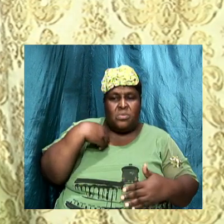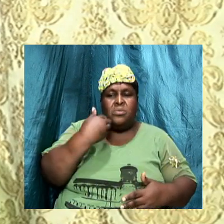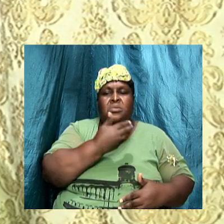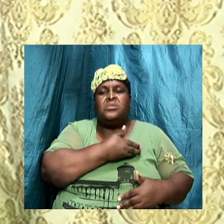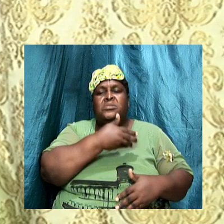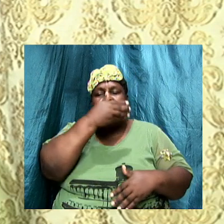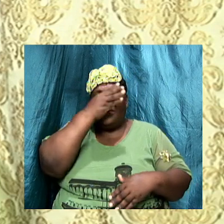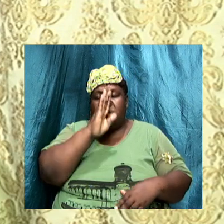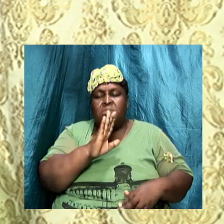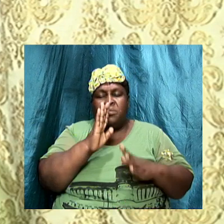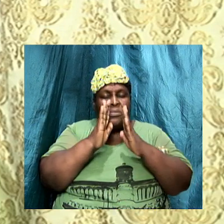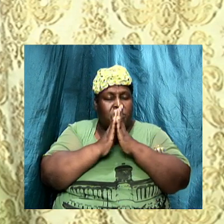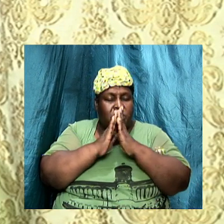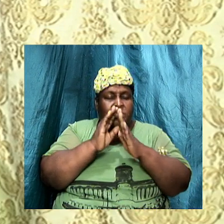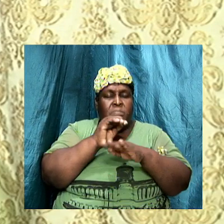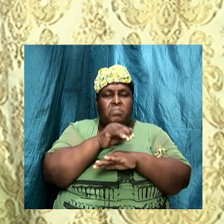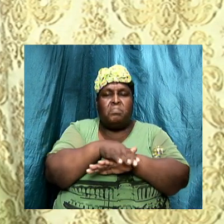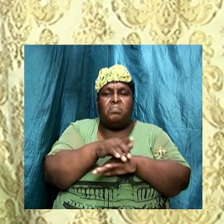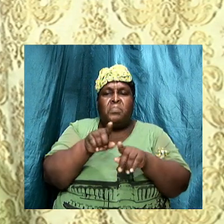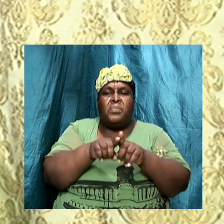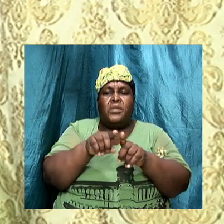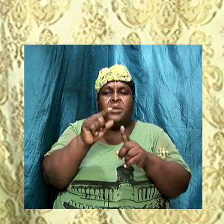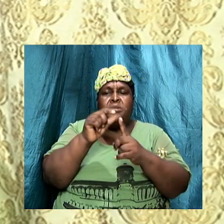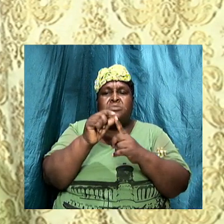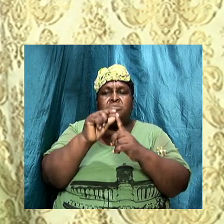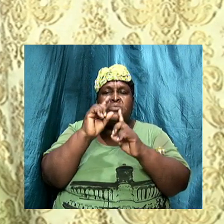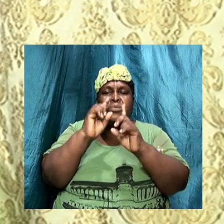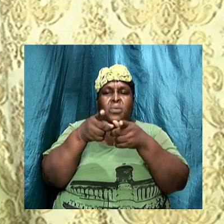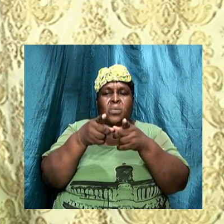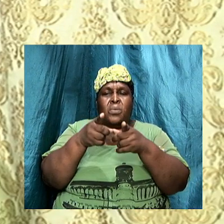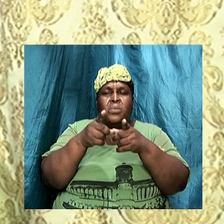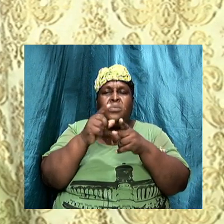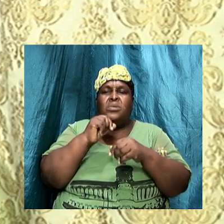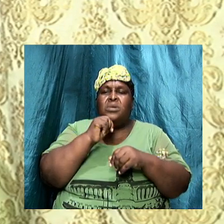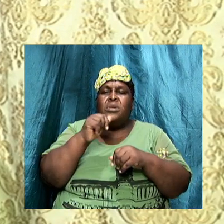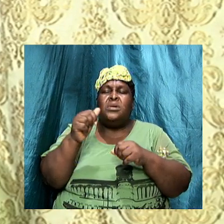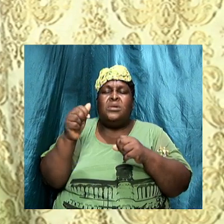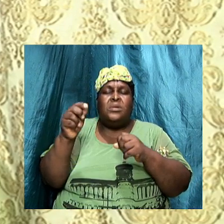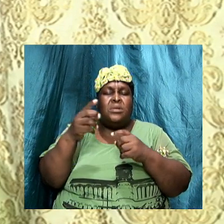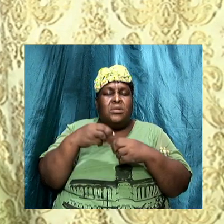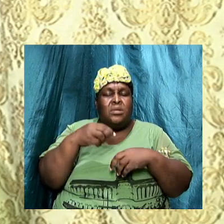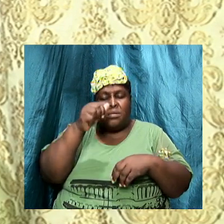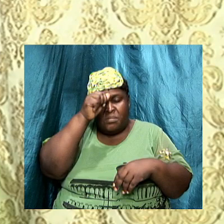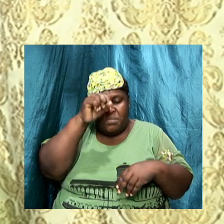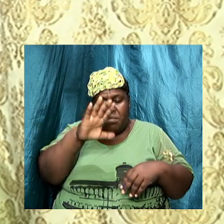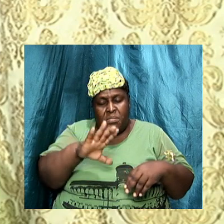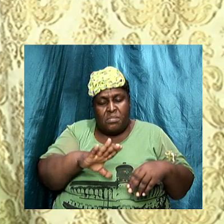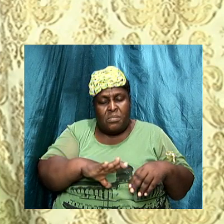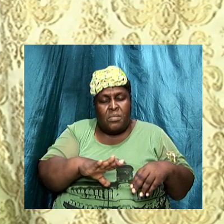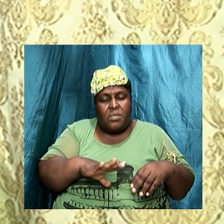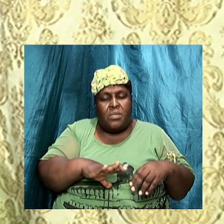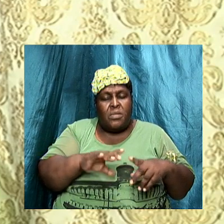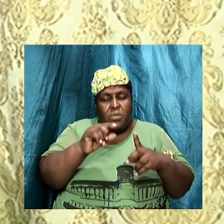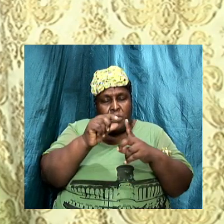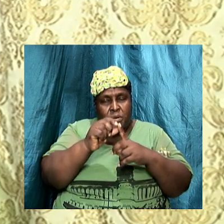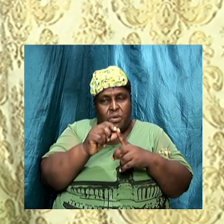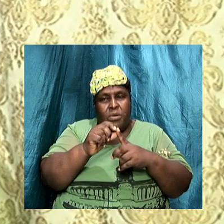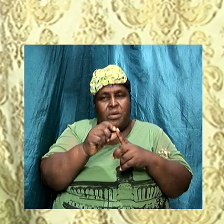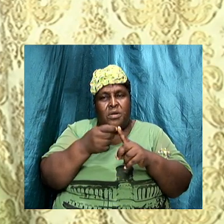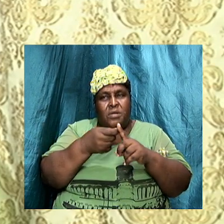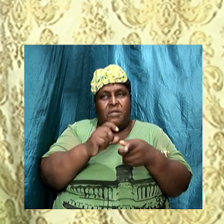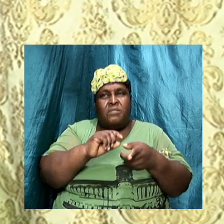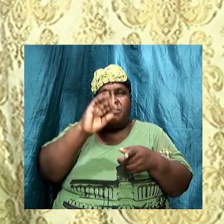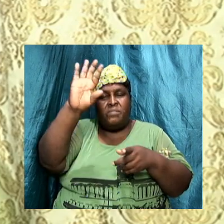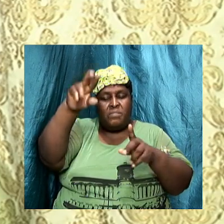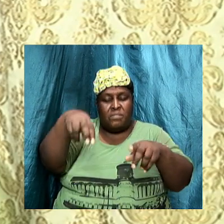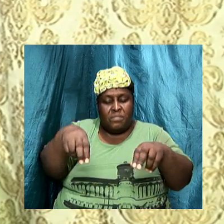oh, that as the words come forth, that it will not be words of a man, but it will be words, mighty God, from